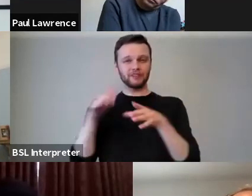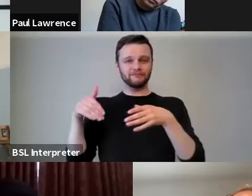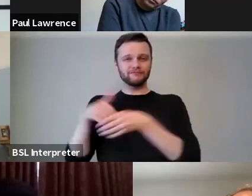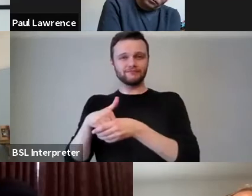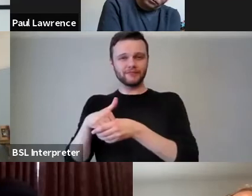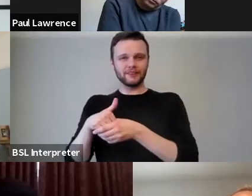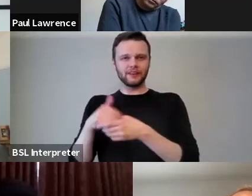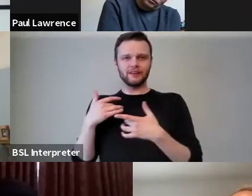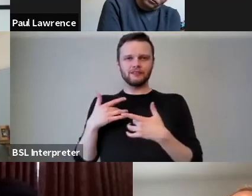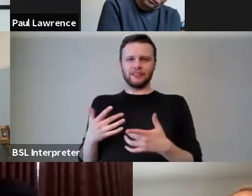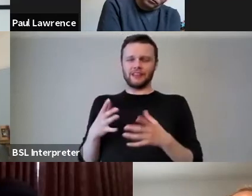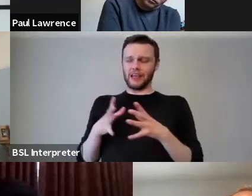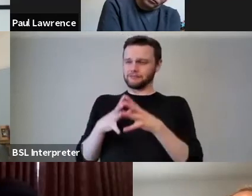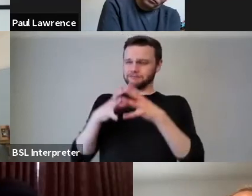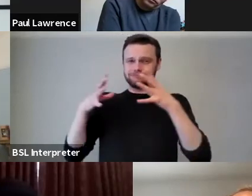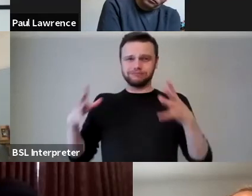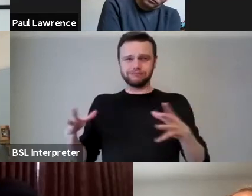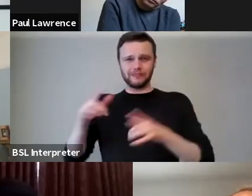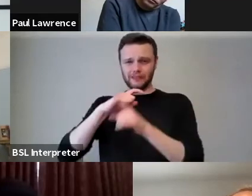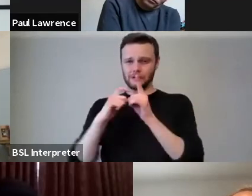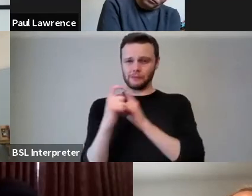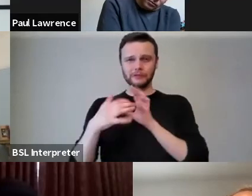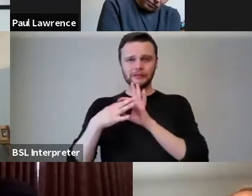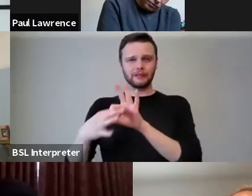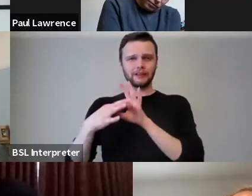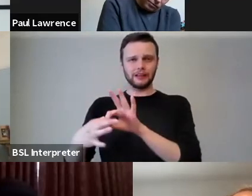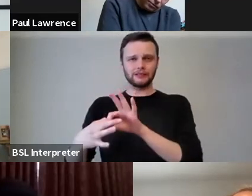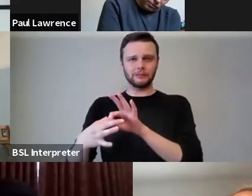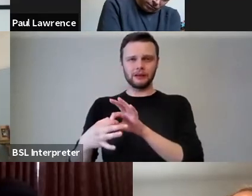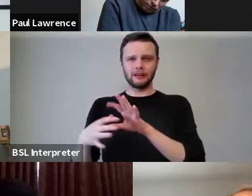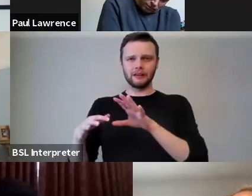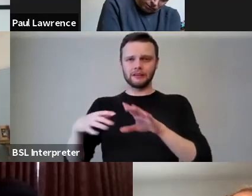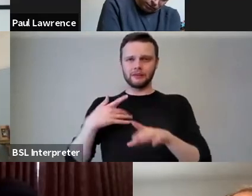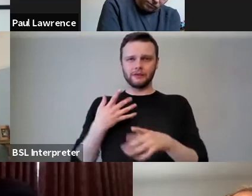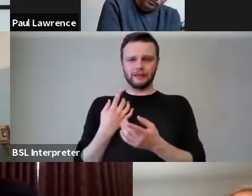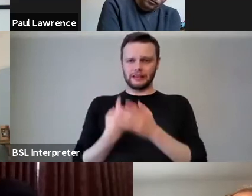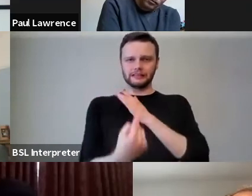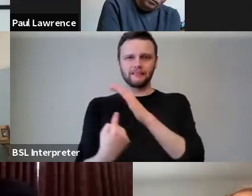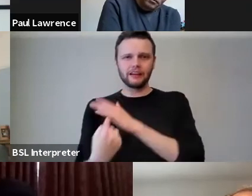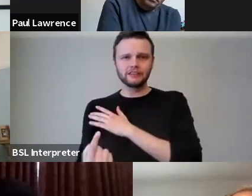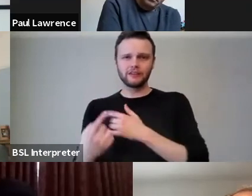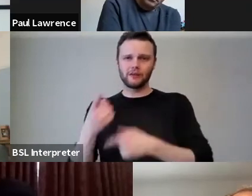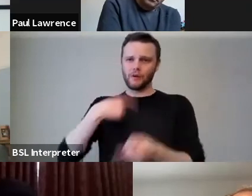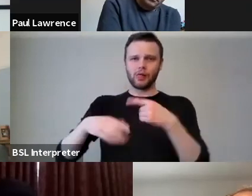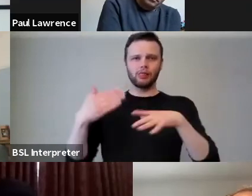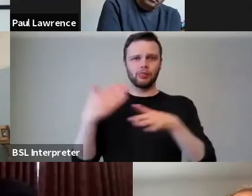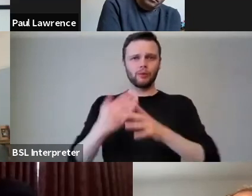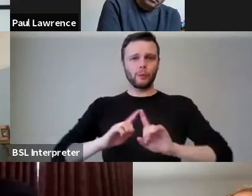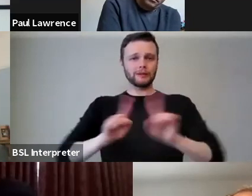that there's an enormous community engagement network of individuals, all of whom work in different roles.